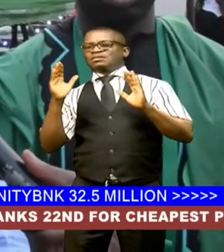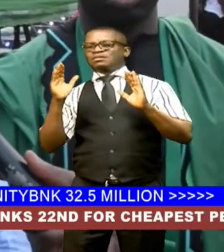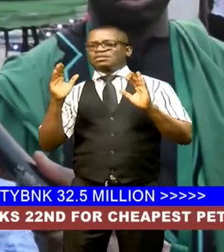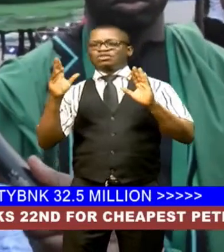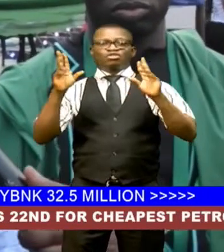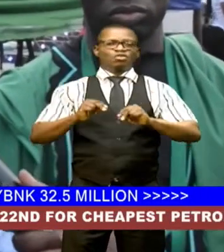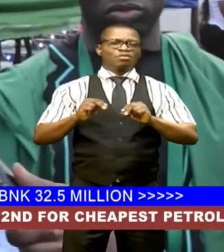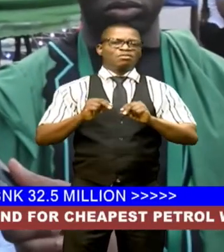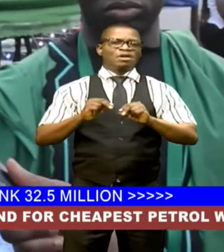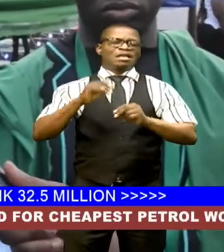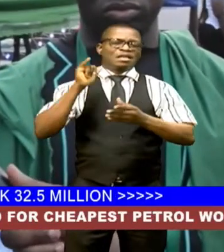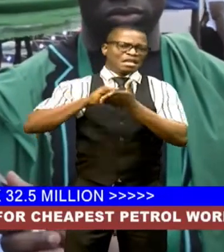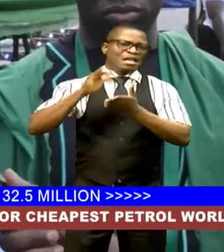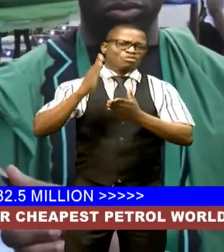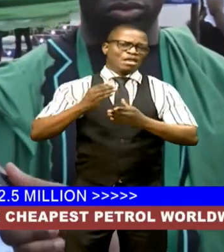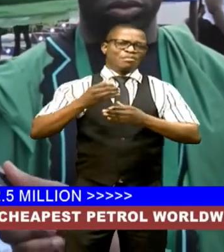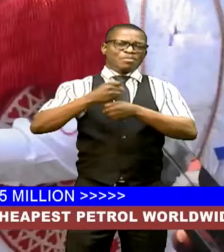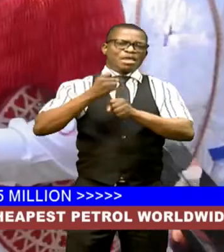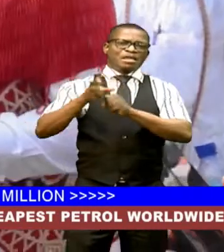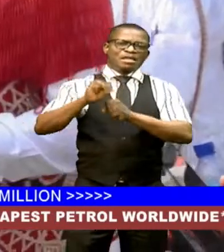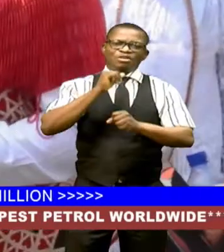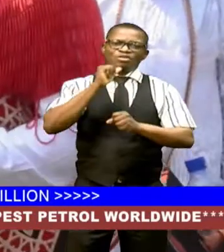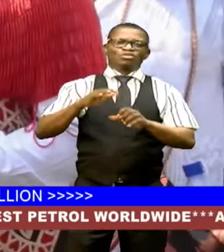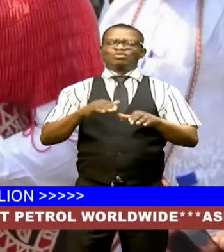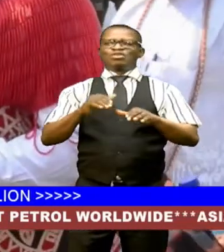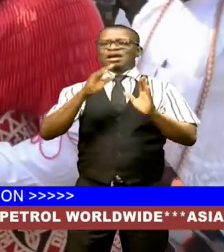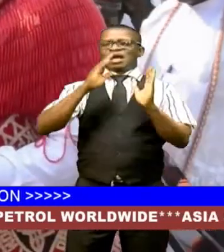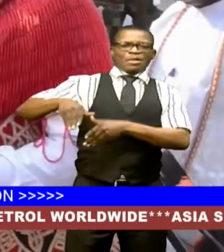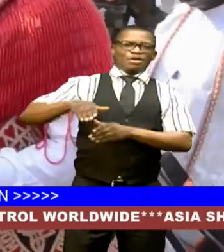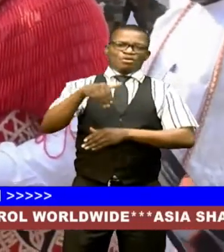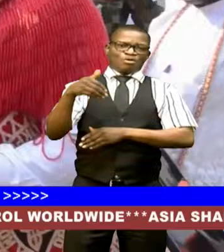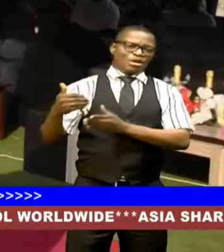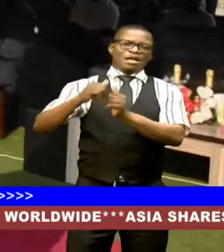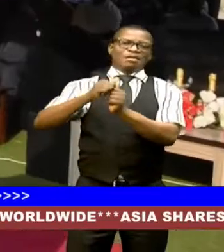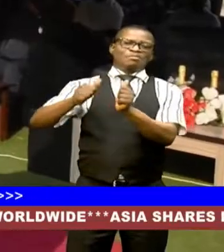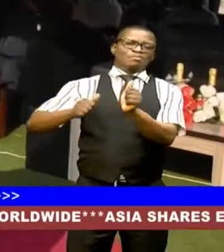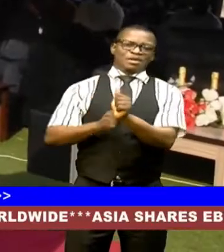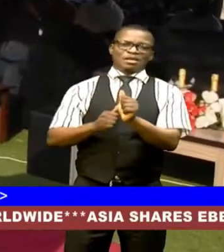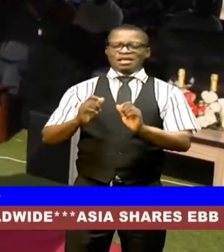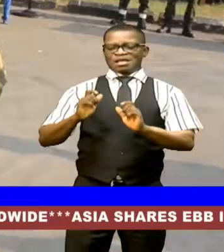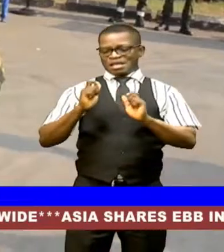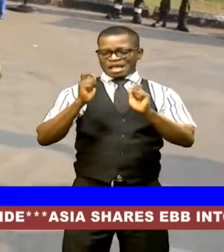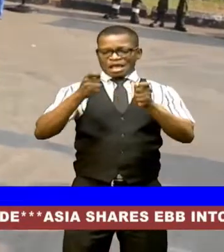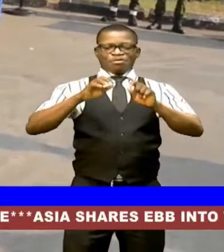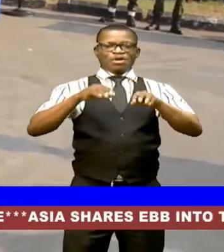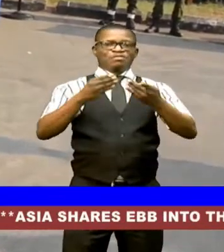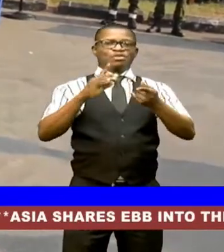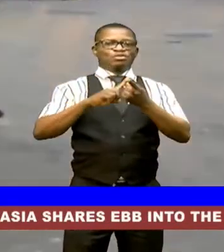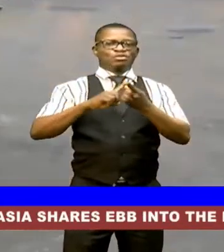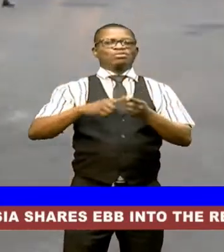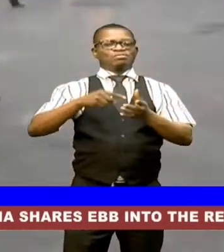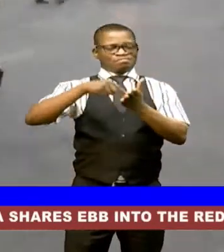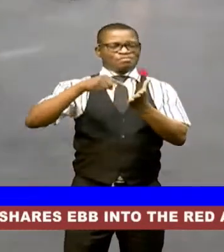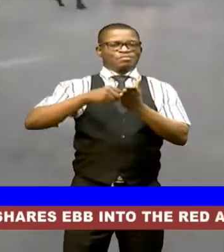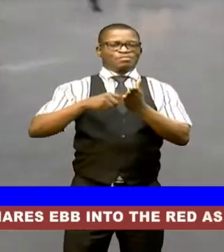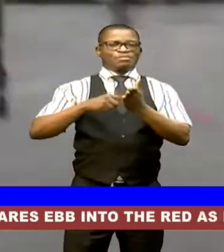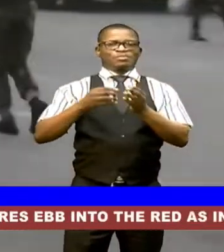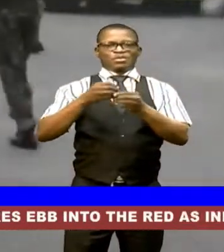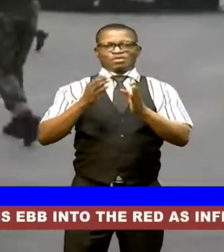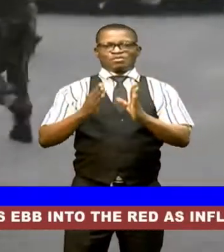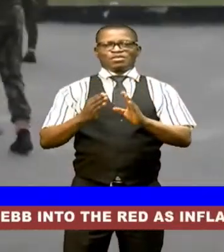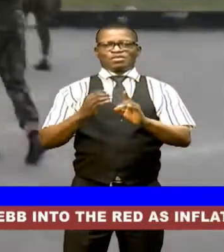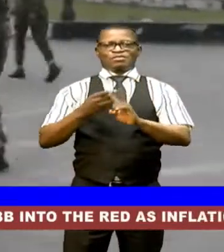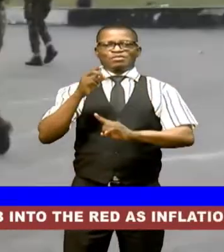make them not to leave their comrade behind awards and profits were presented to deserving personnel in different fields ismael